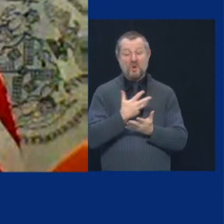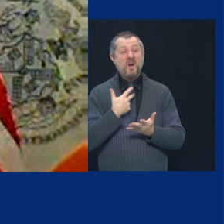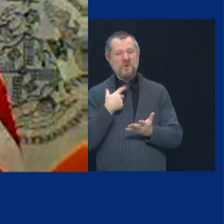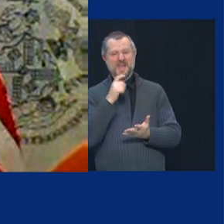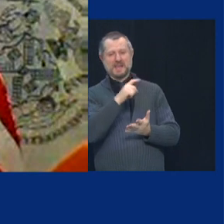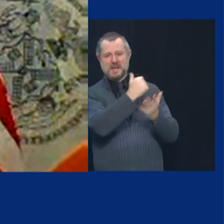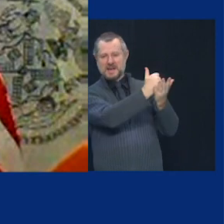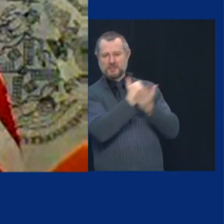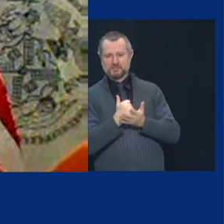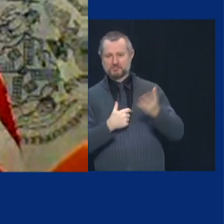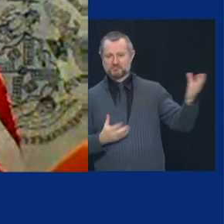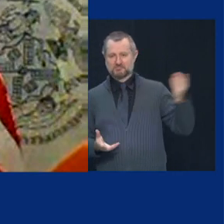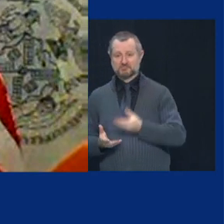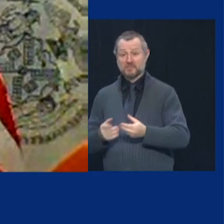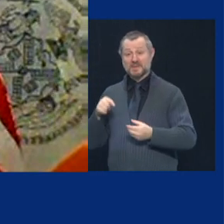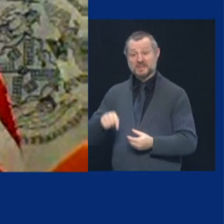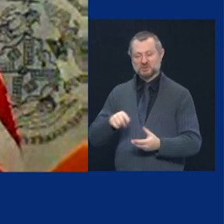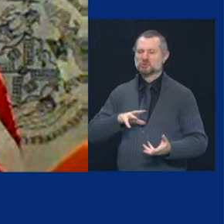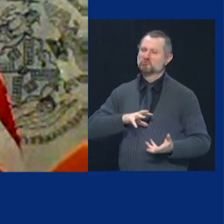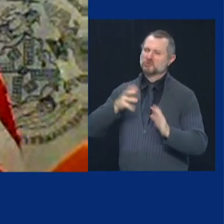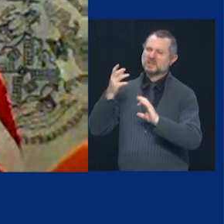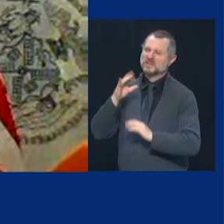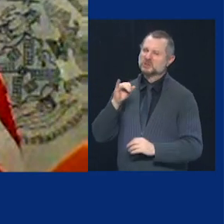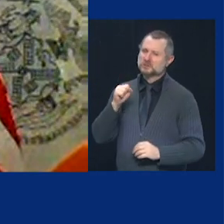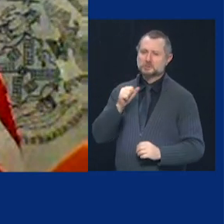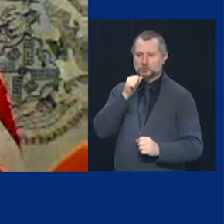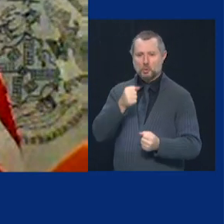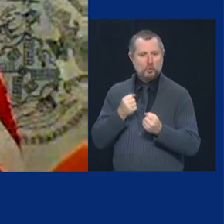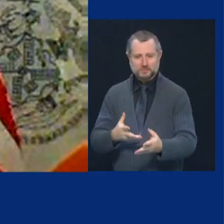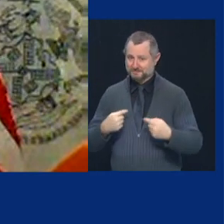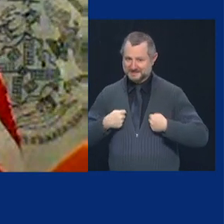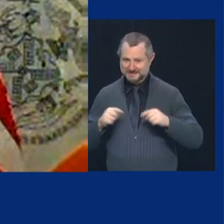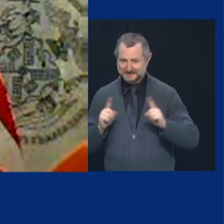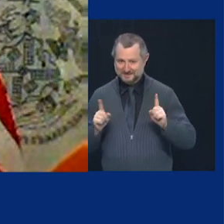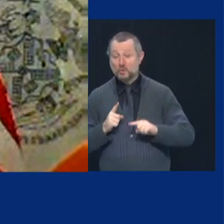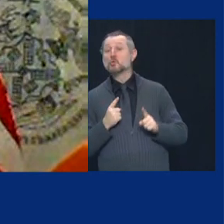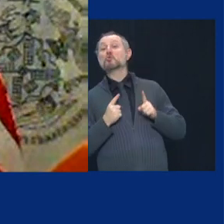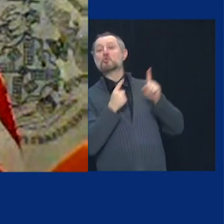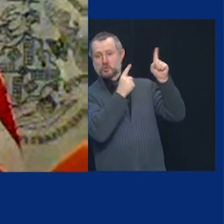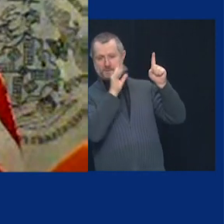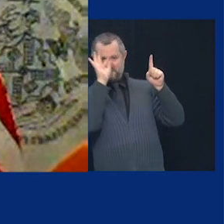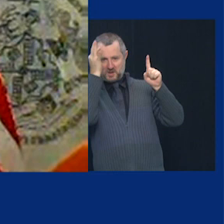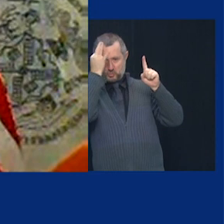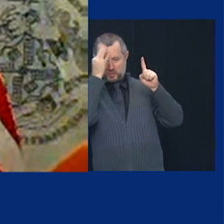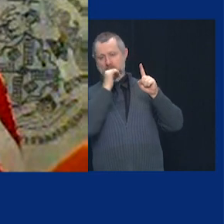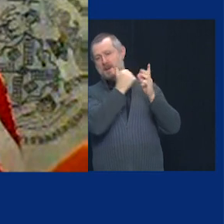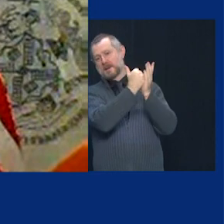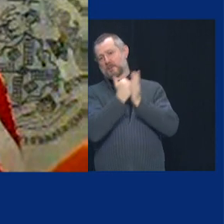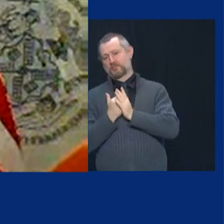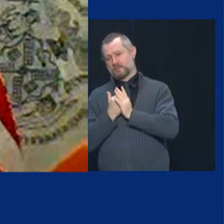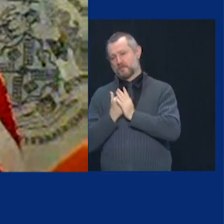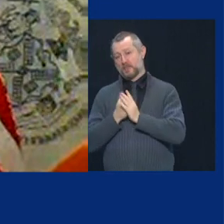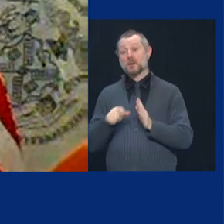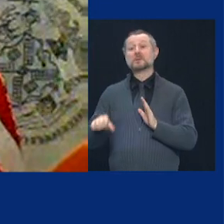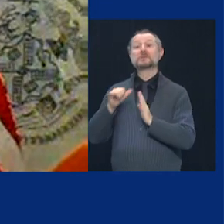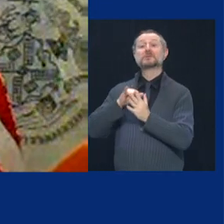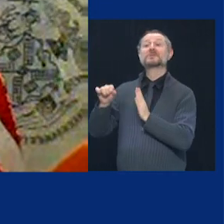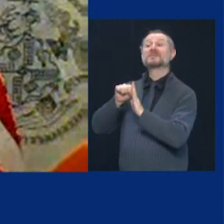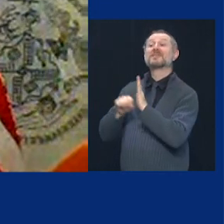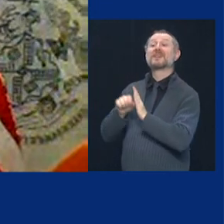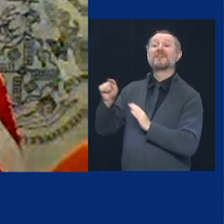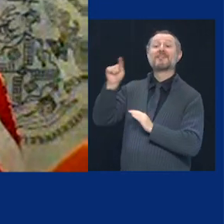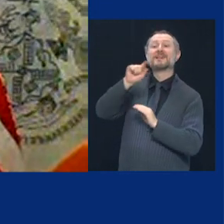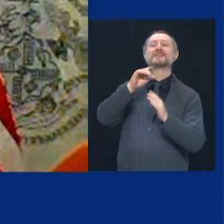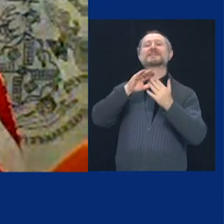not create and our federal government did not i know states and cities and towns and counties will